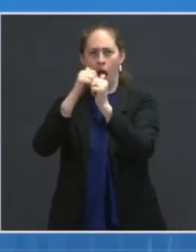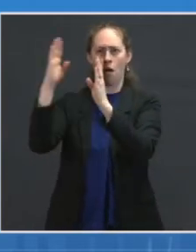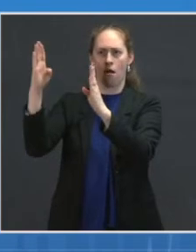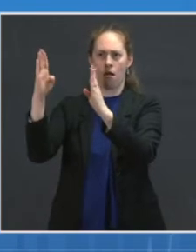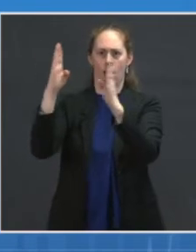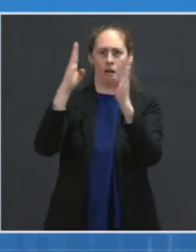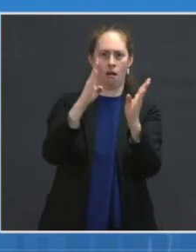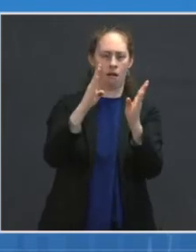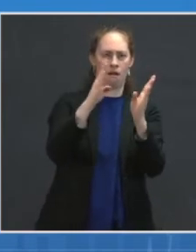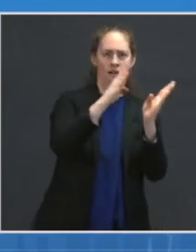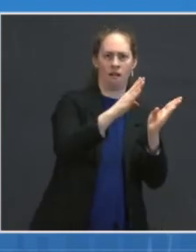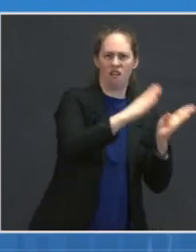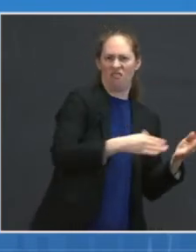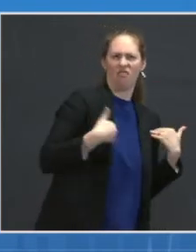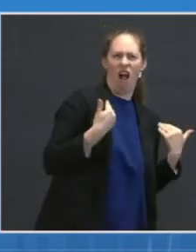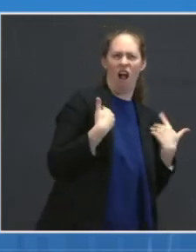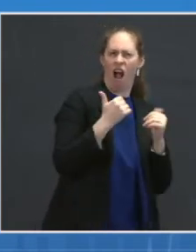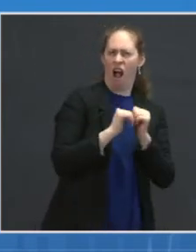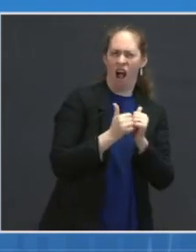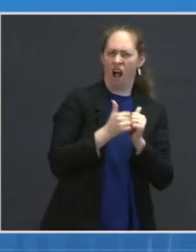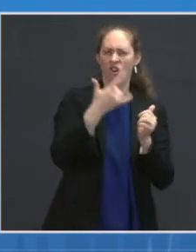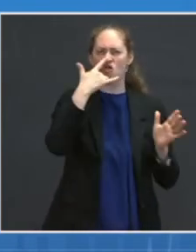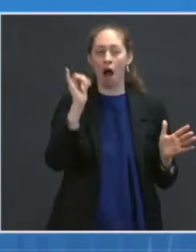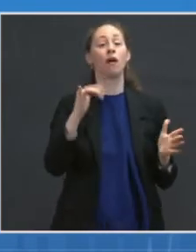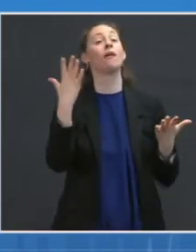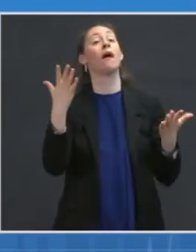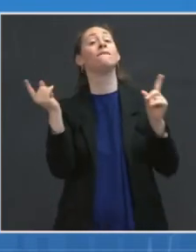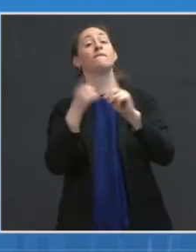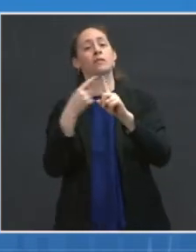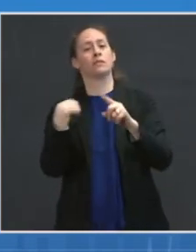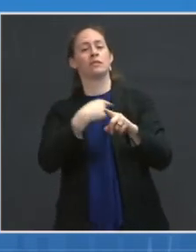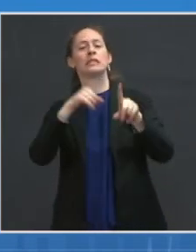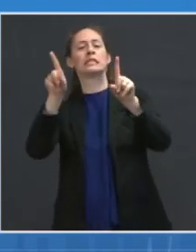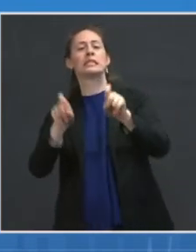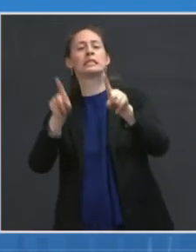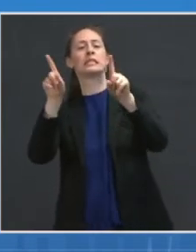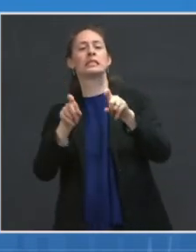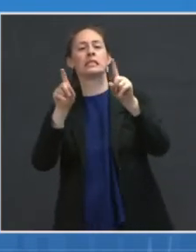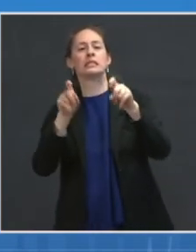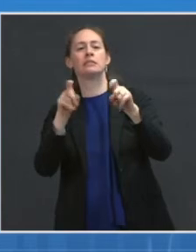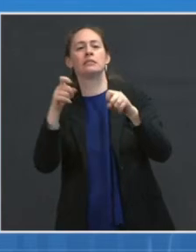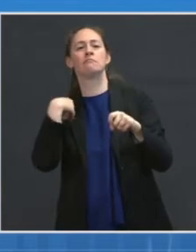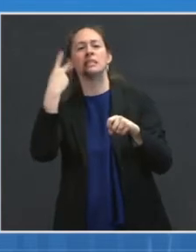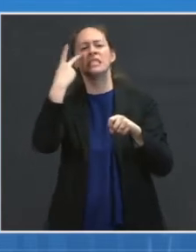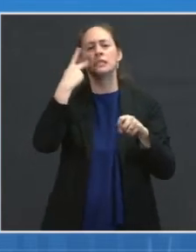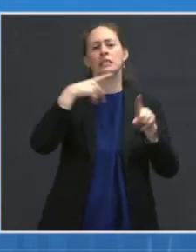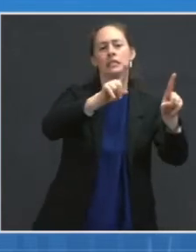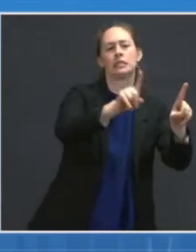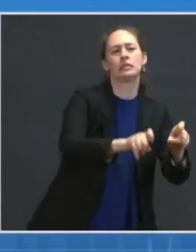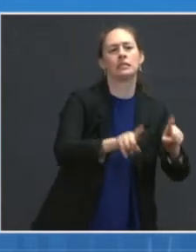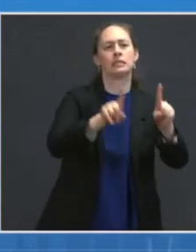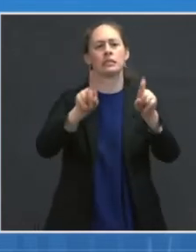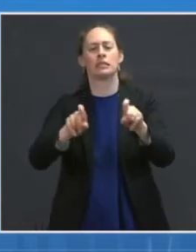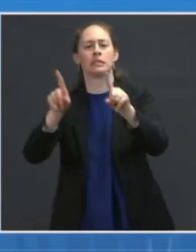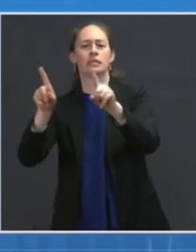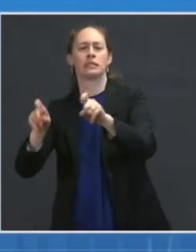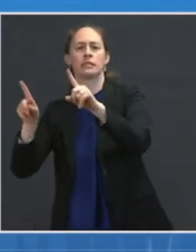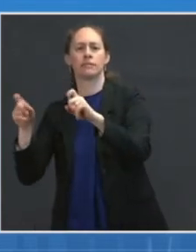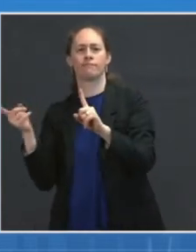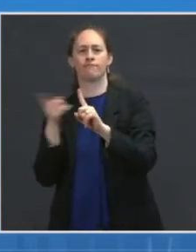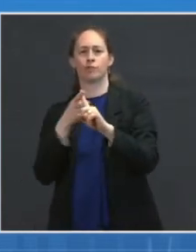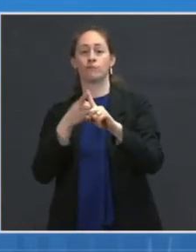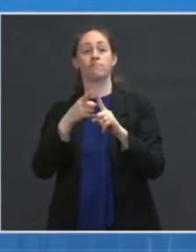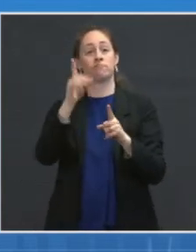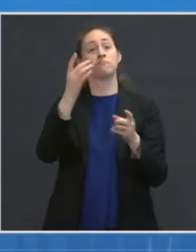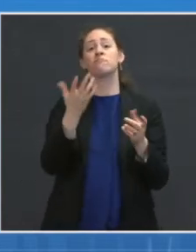a representative trial, which very likely will reflect other trials. It's a 3,000-person trial. So